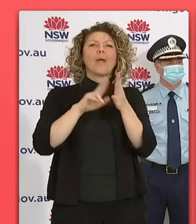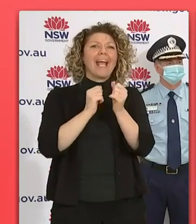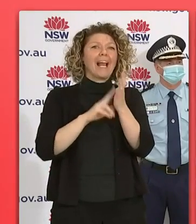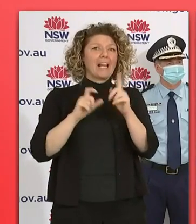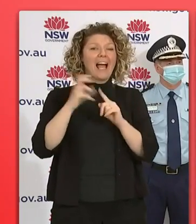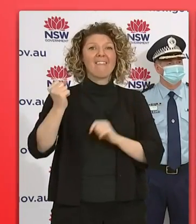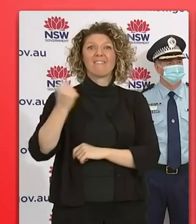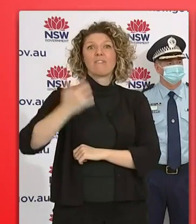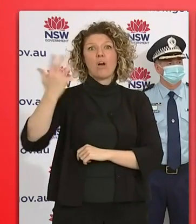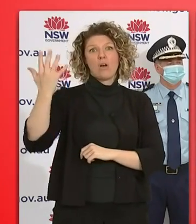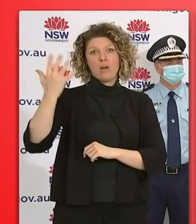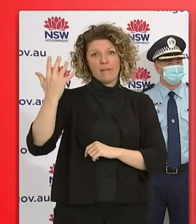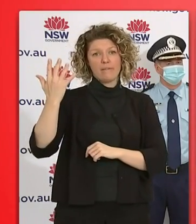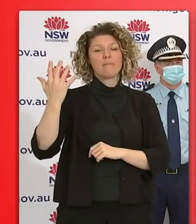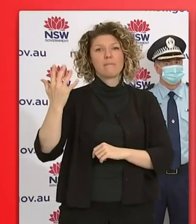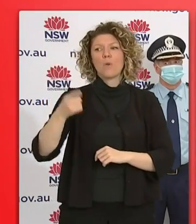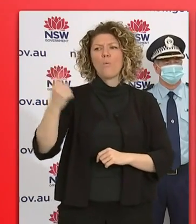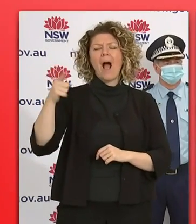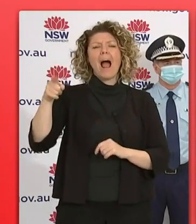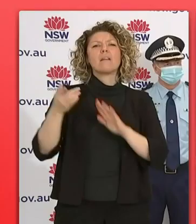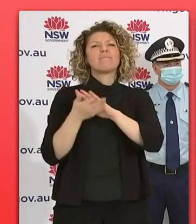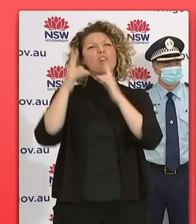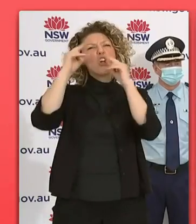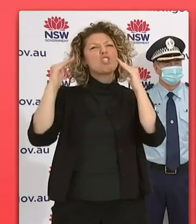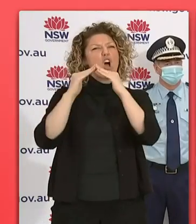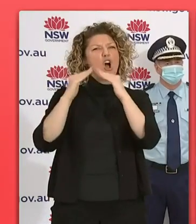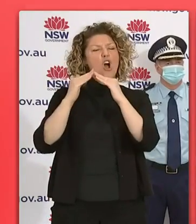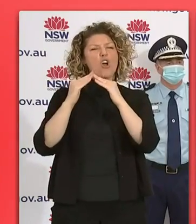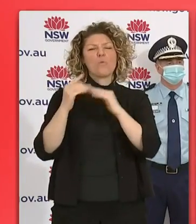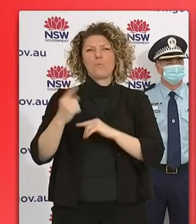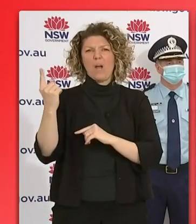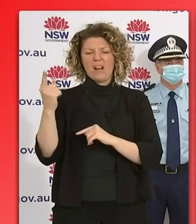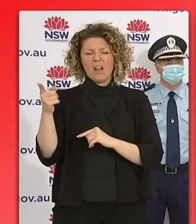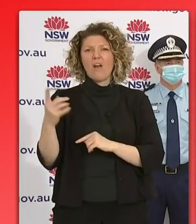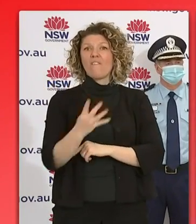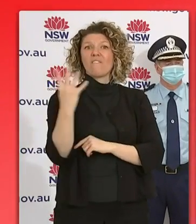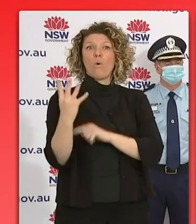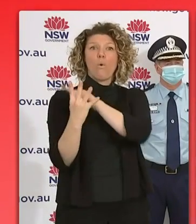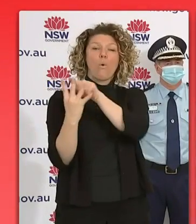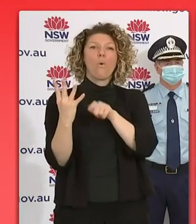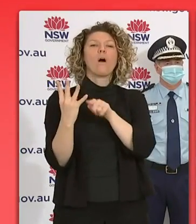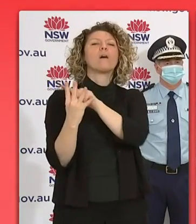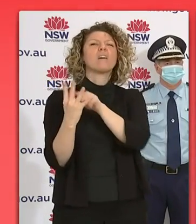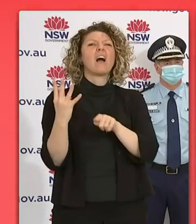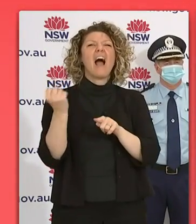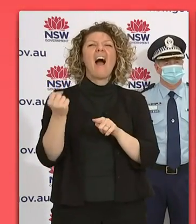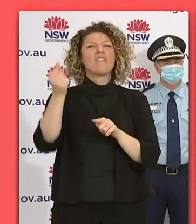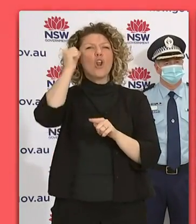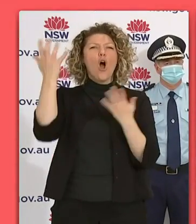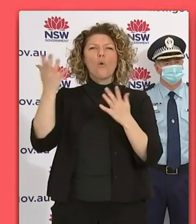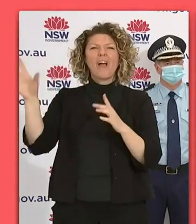associated with the residential aged care facility. And the four other cases are those linked to previously